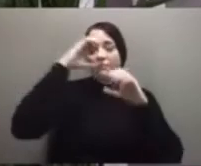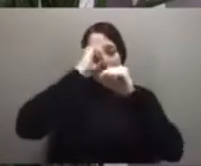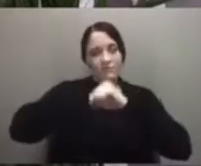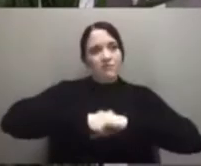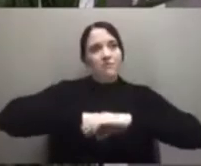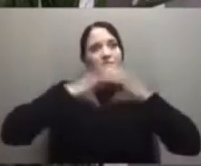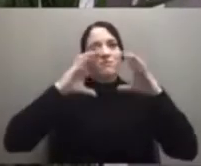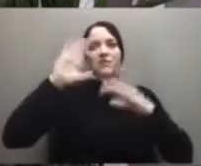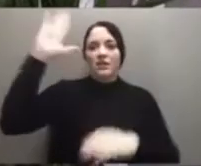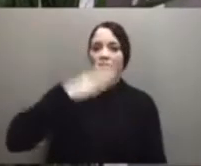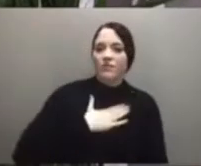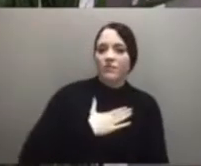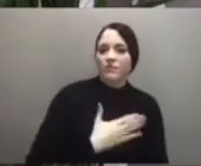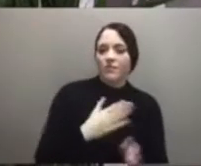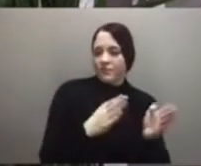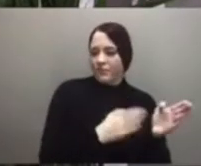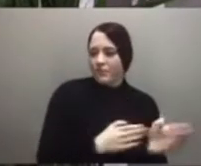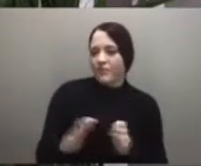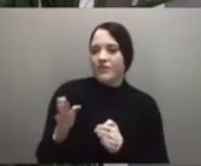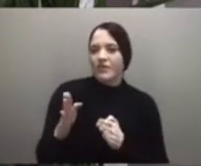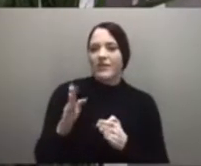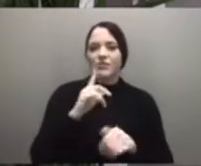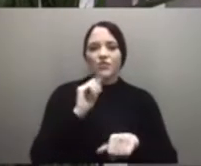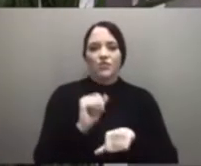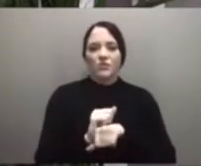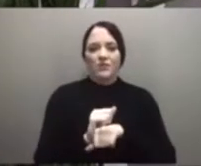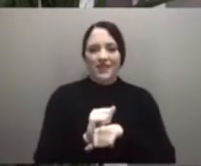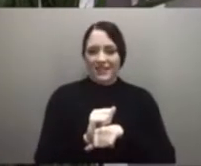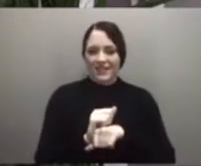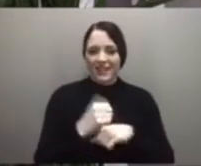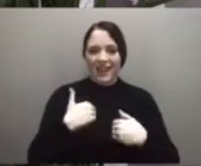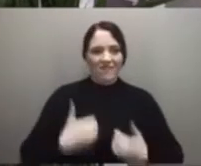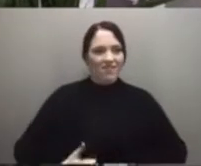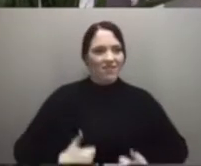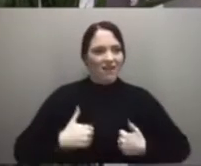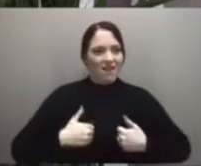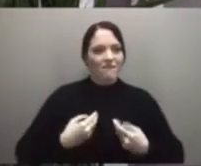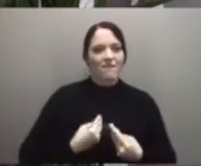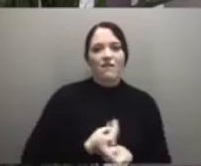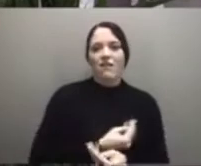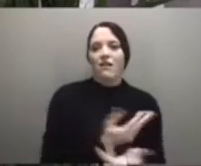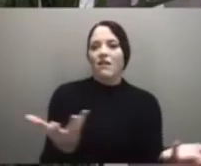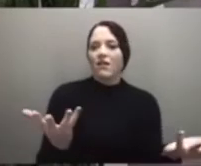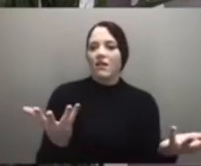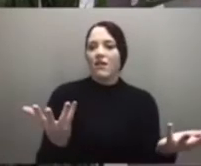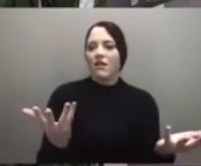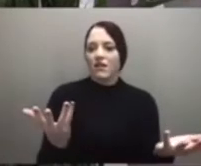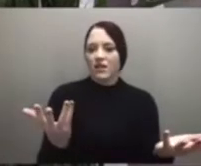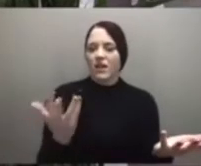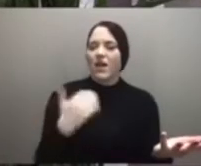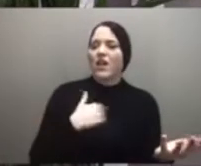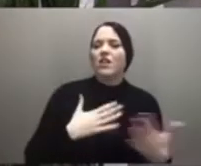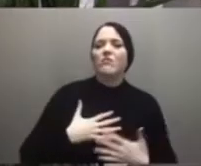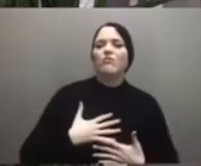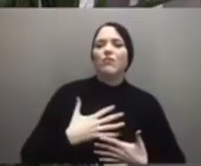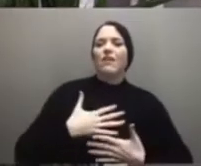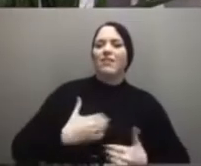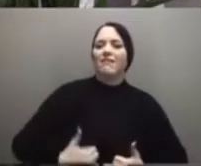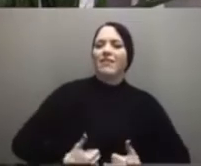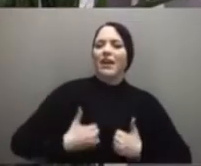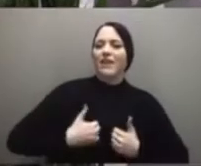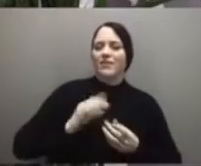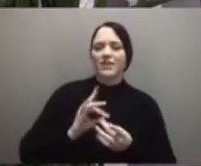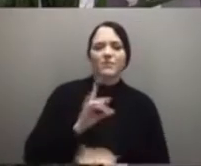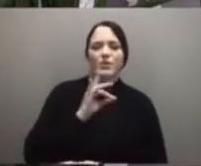in the void. The breath of life in the spirit of wisdom. Our